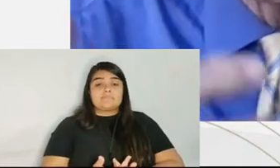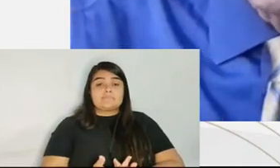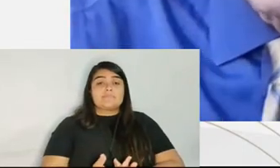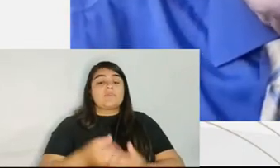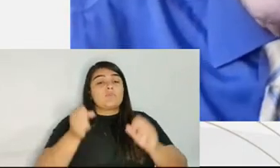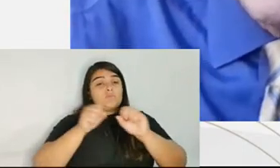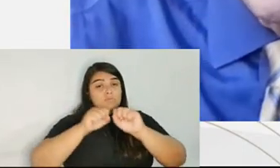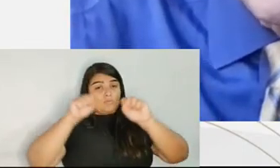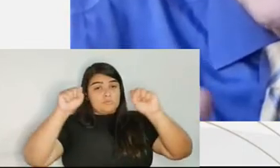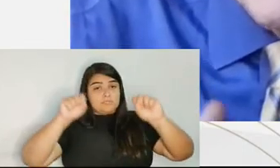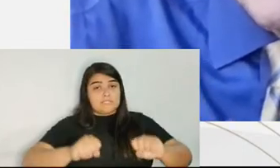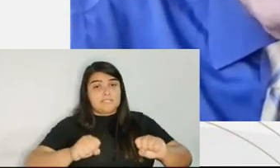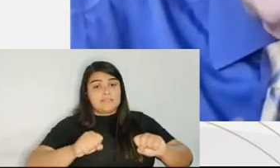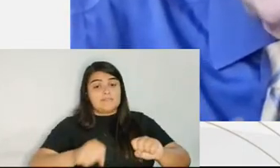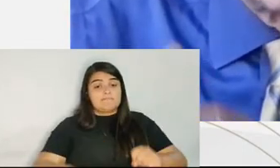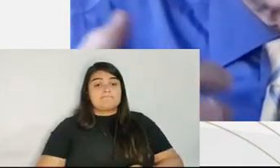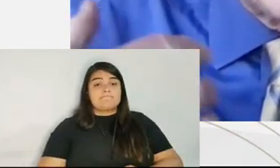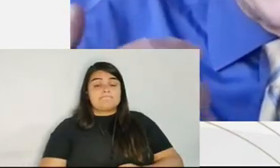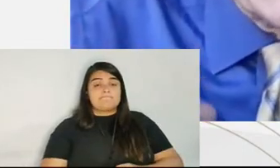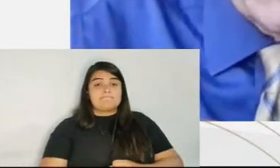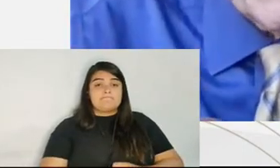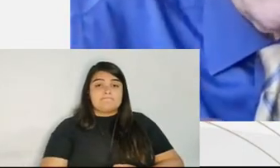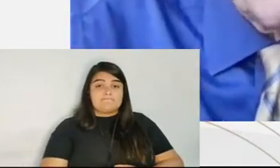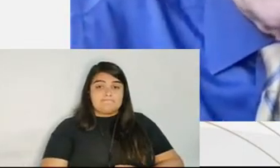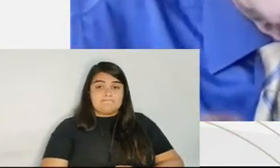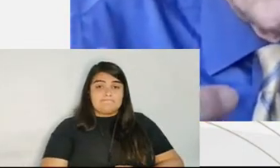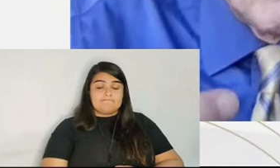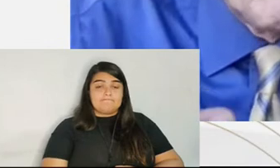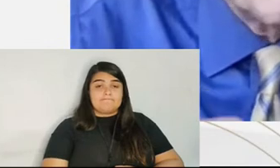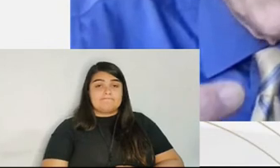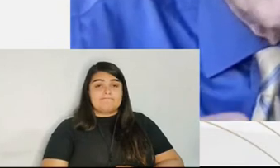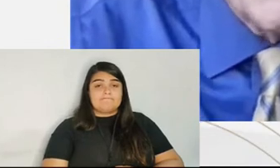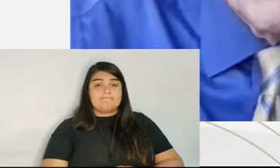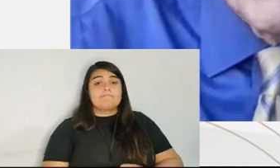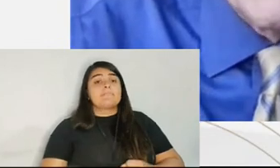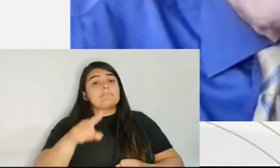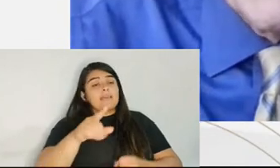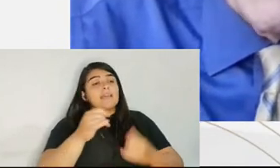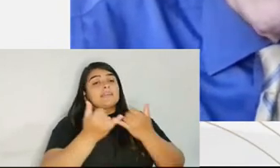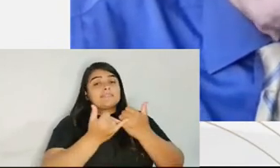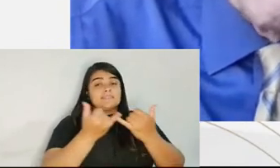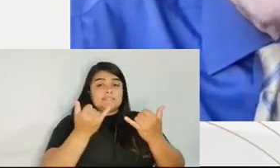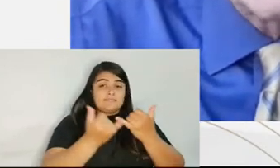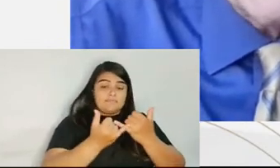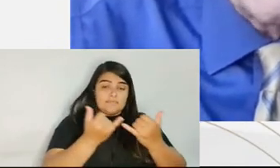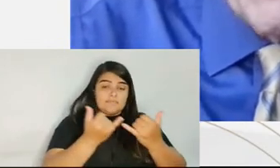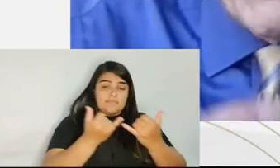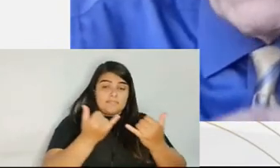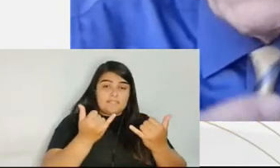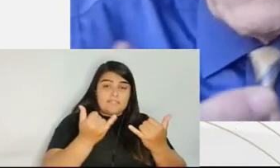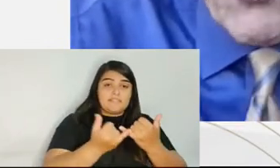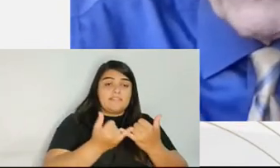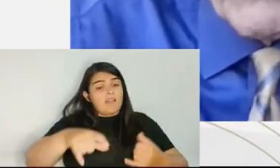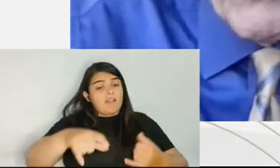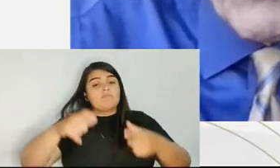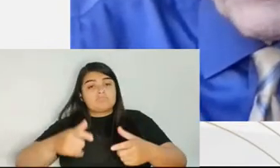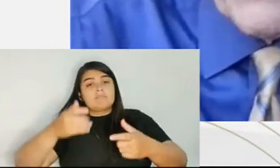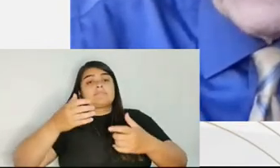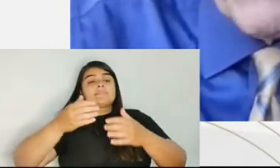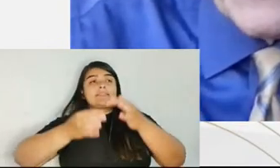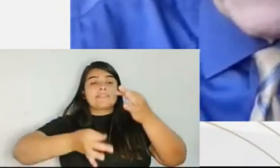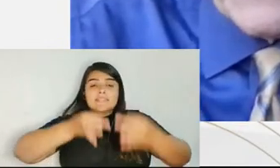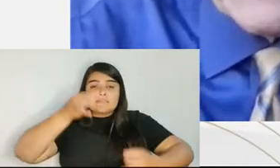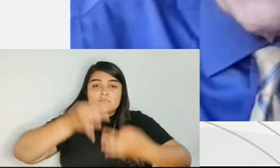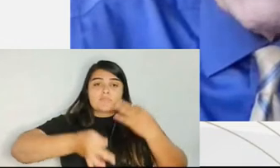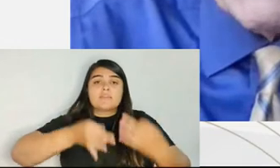defendant must come into court at a hearing in open public court, must acknowledge in open court